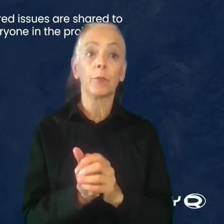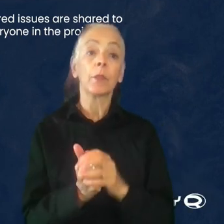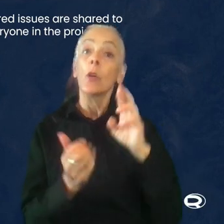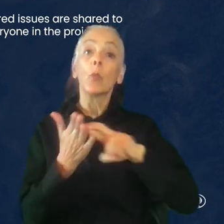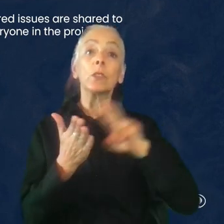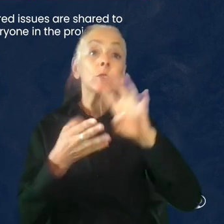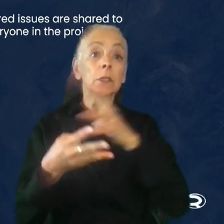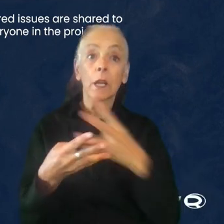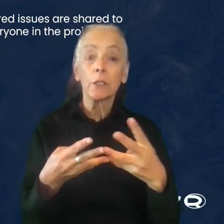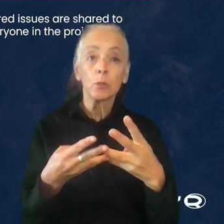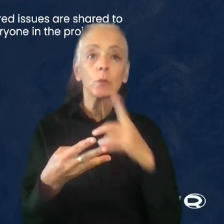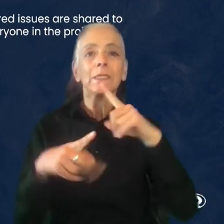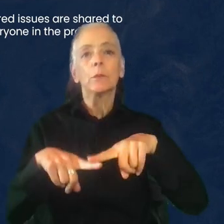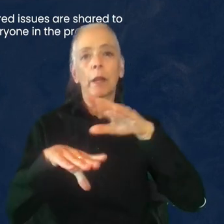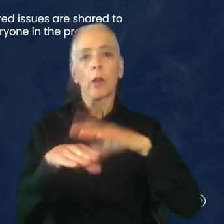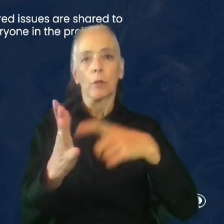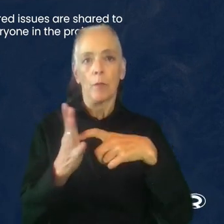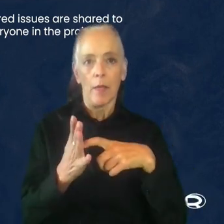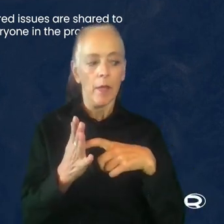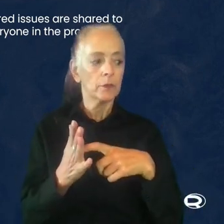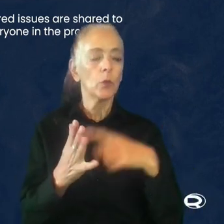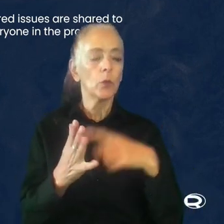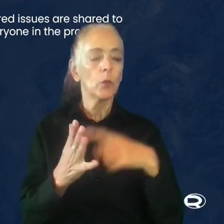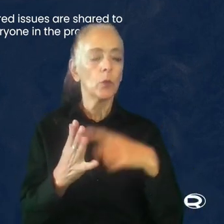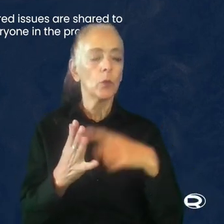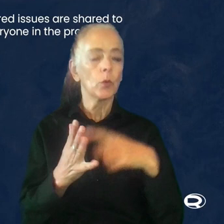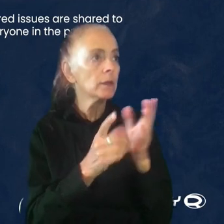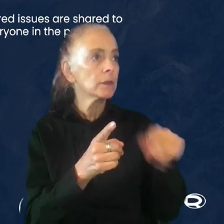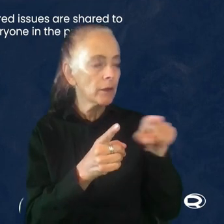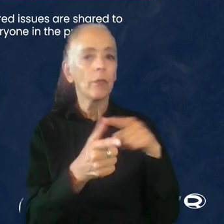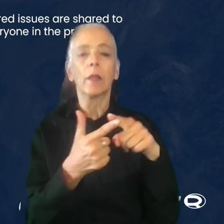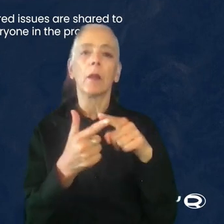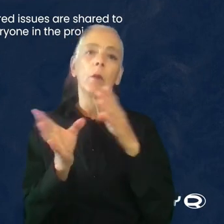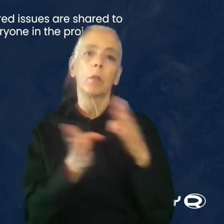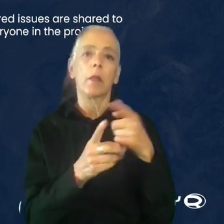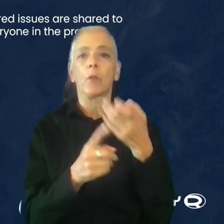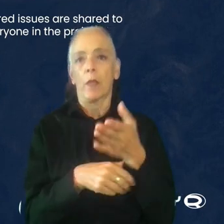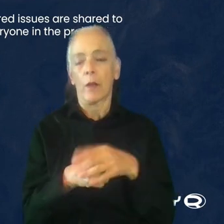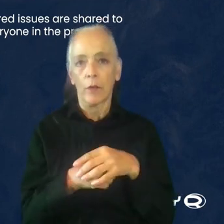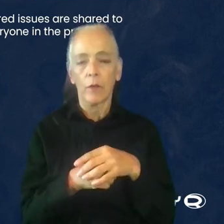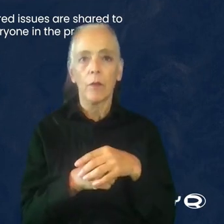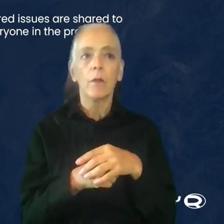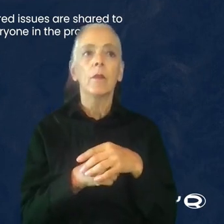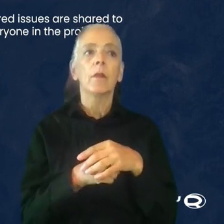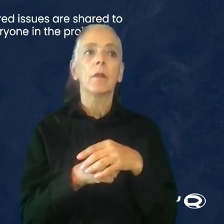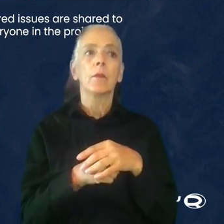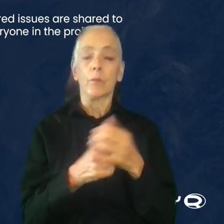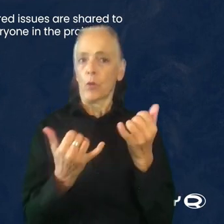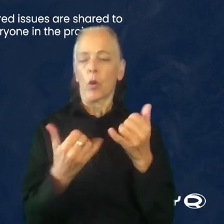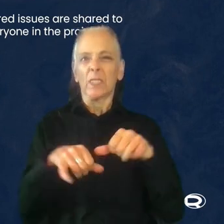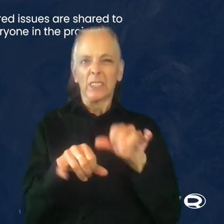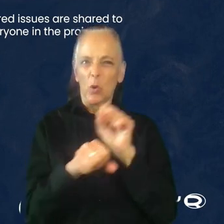was based on demand. So I received requests from designers and I will start planning from there. This is something I am currently still